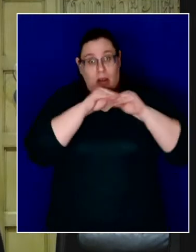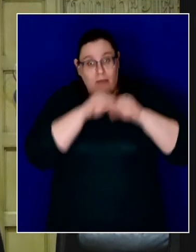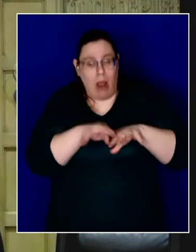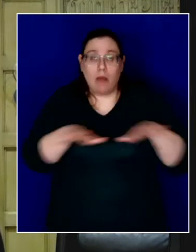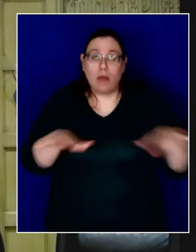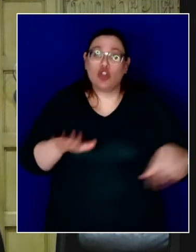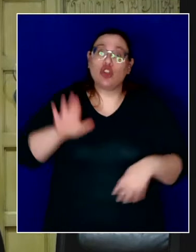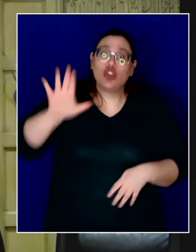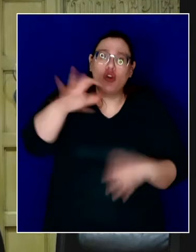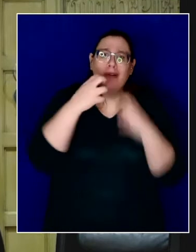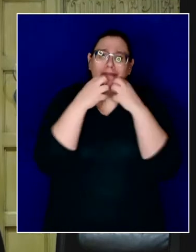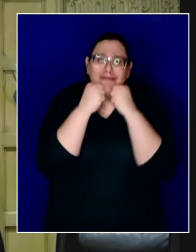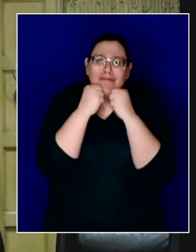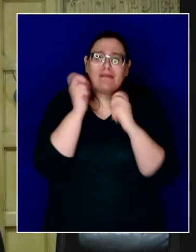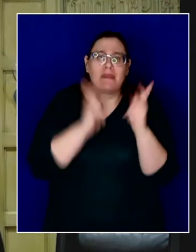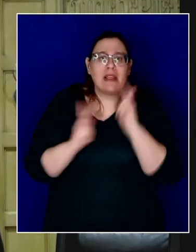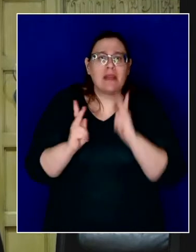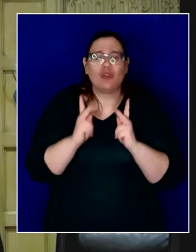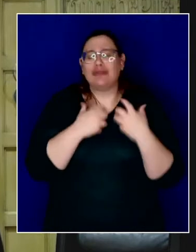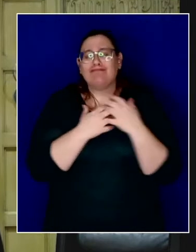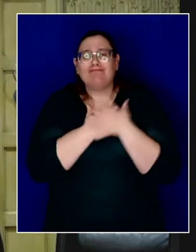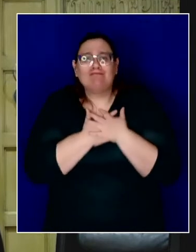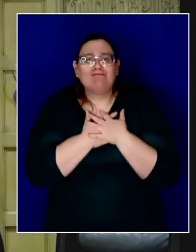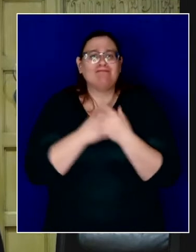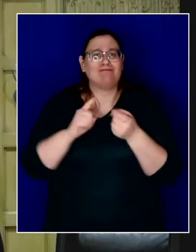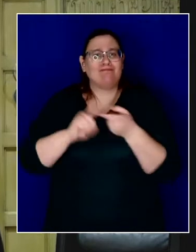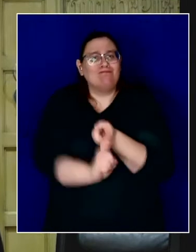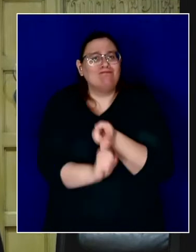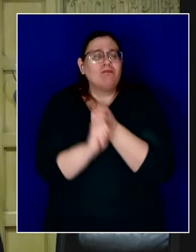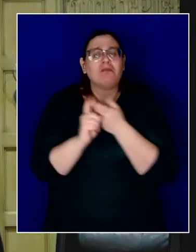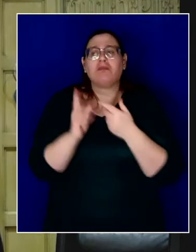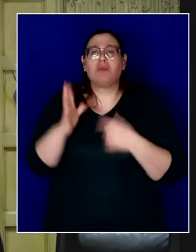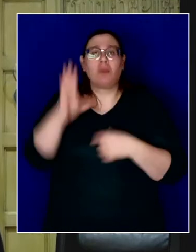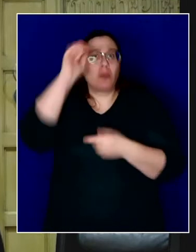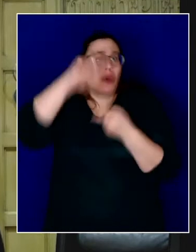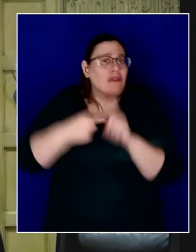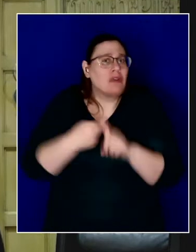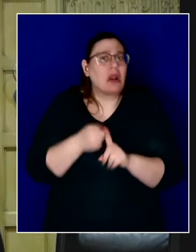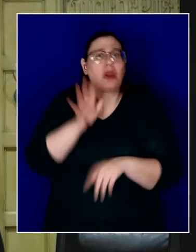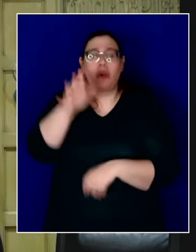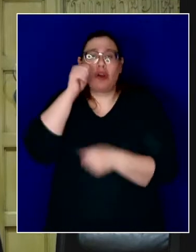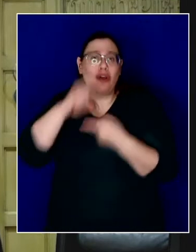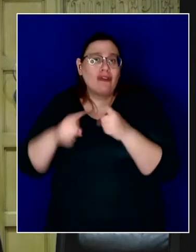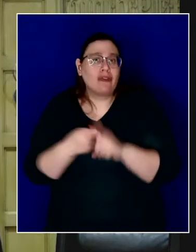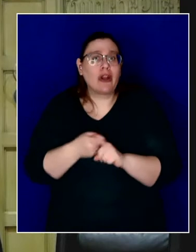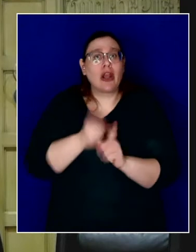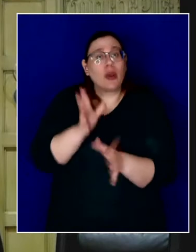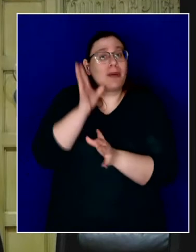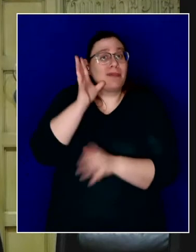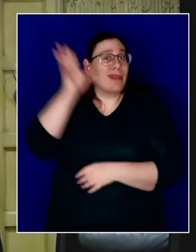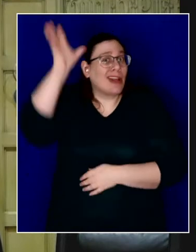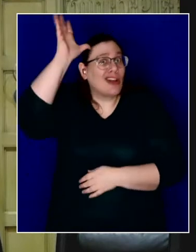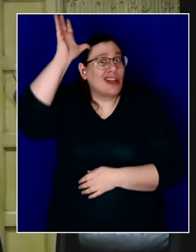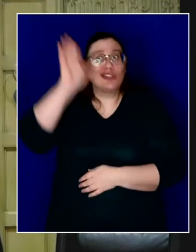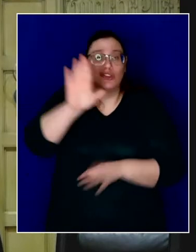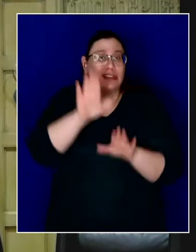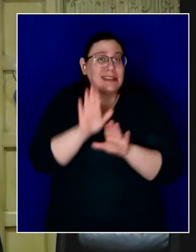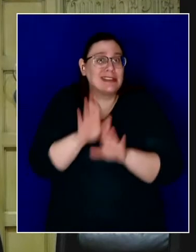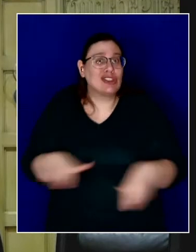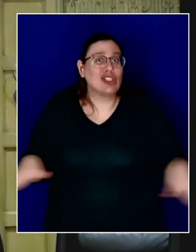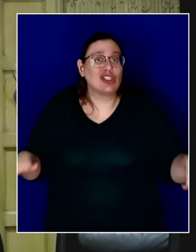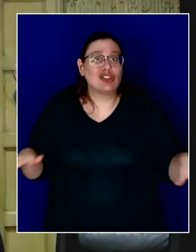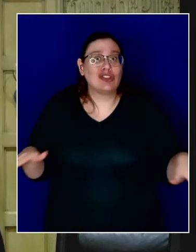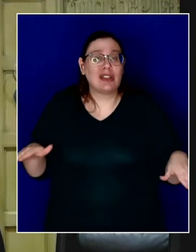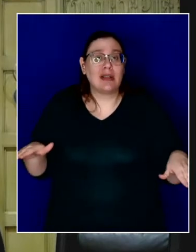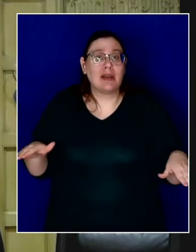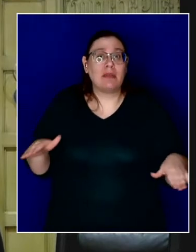ones, to those closest to you, your closest friends, your boyfriend or girlfriend, your parents, your children. Some who won't be